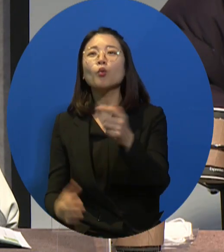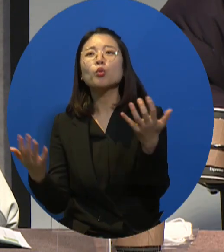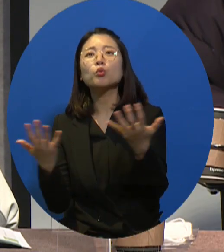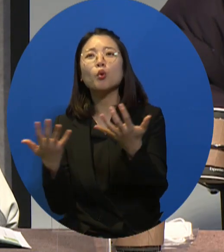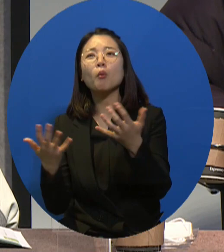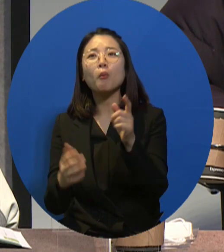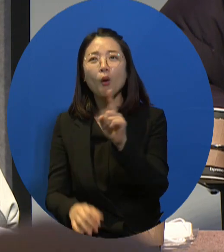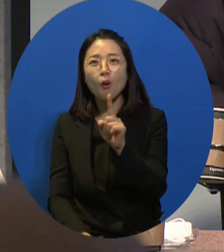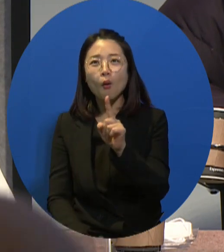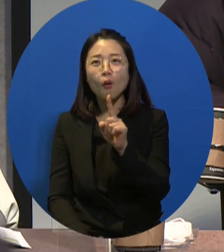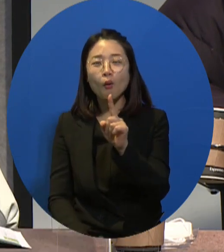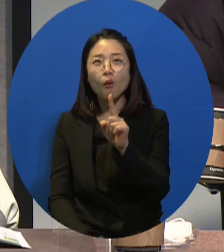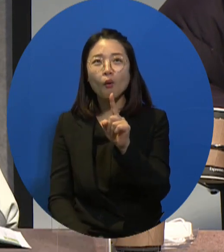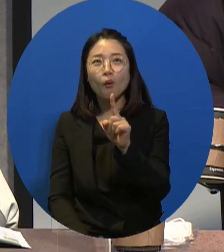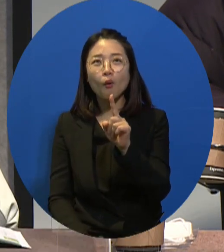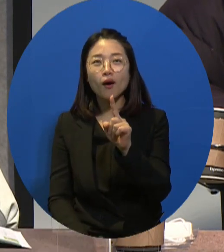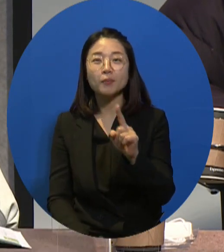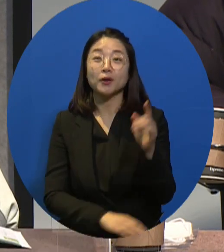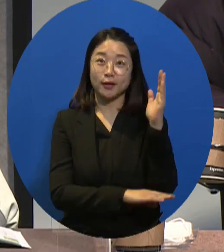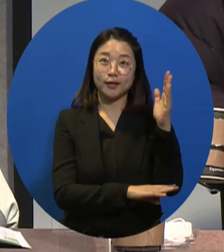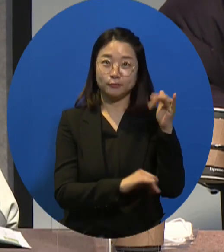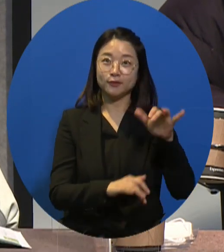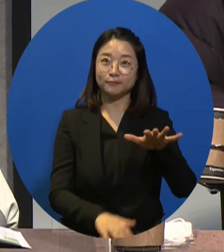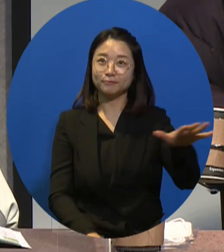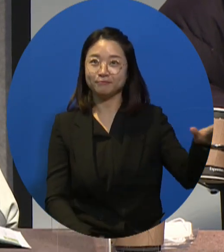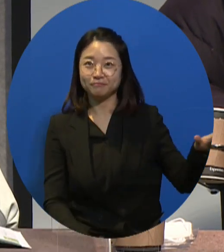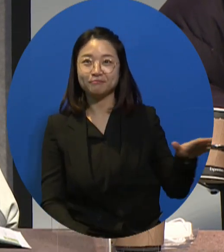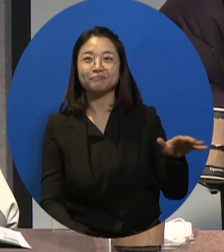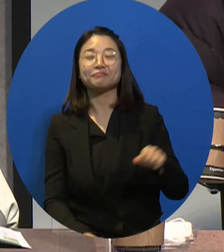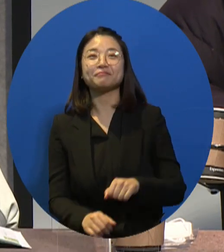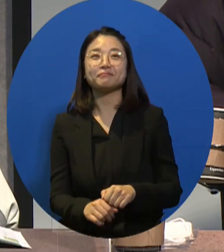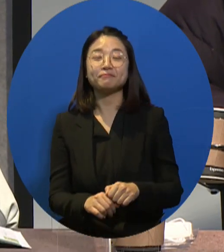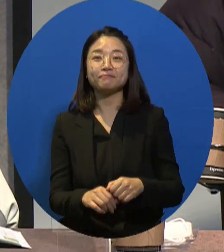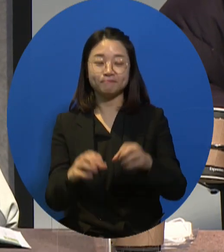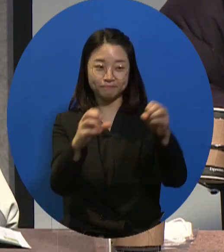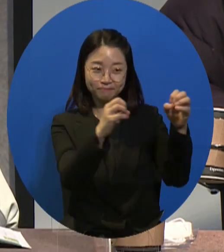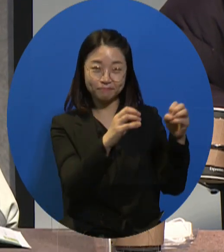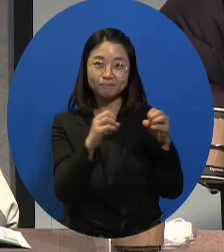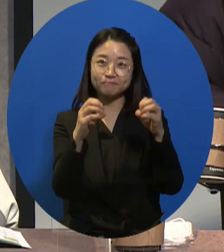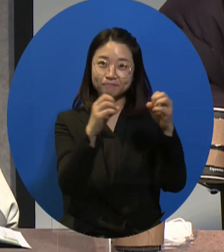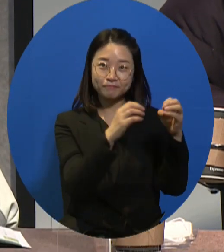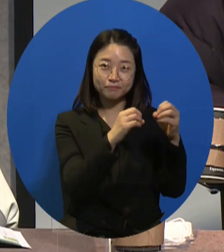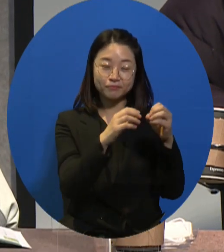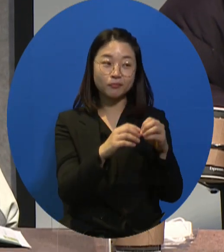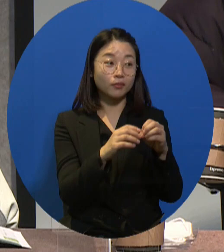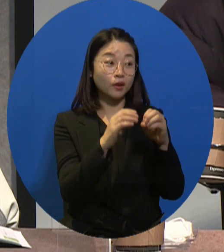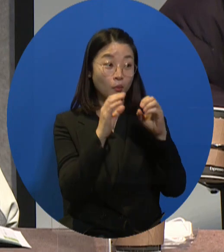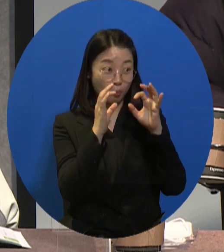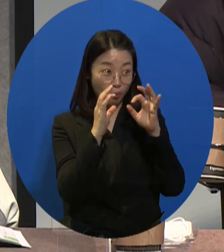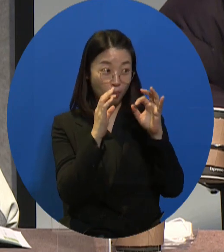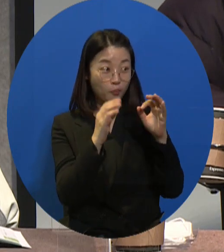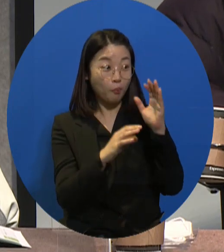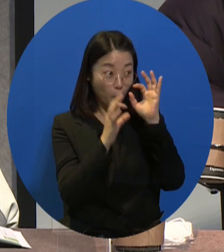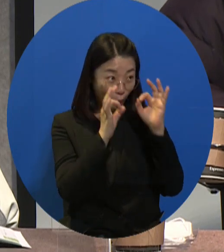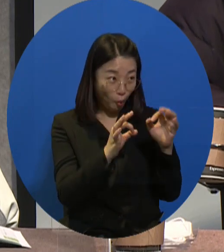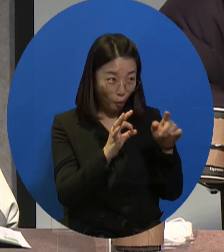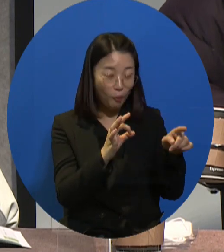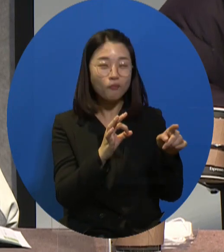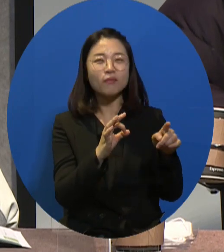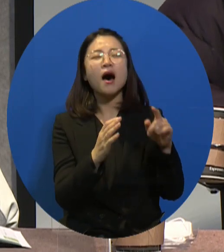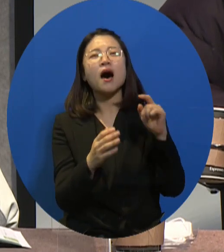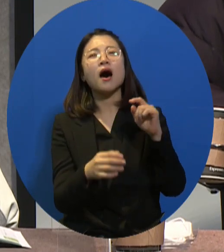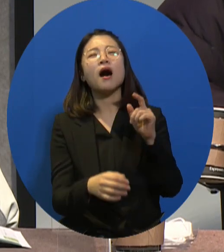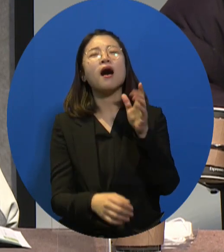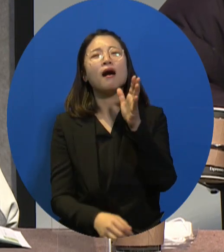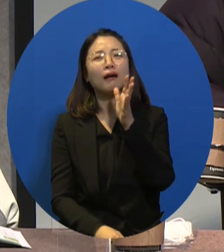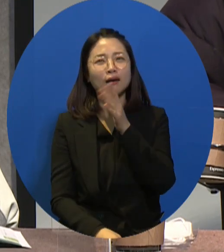this as well is our labor. Why is there the emphasis on this is our labor as well? But I think